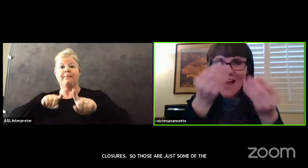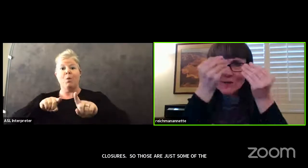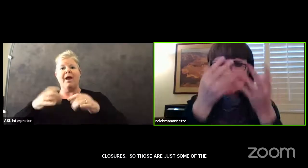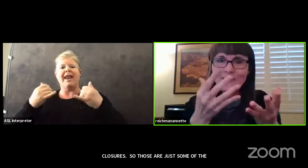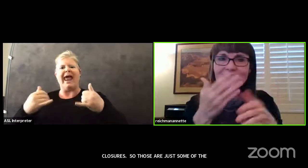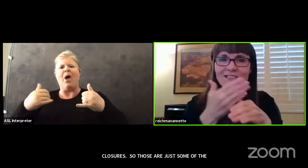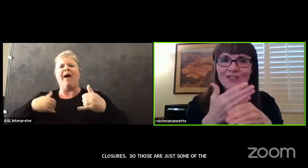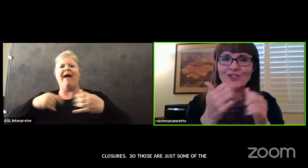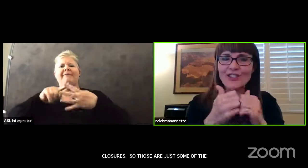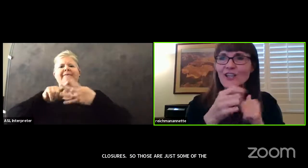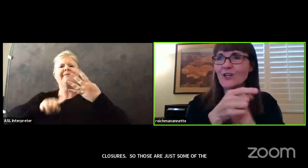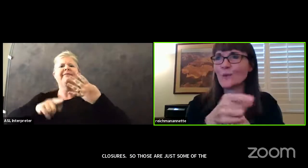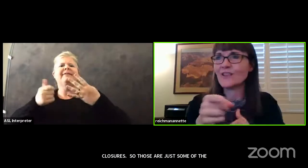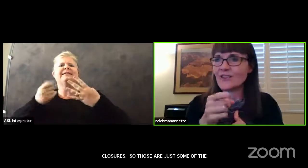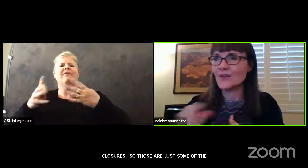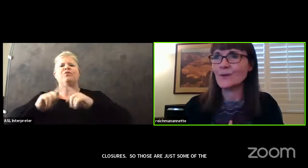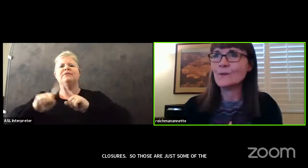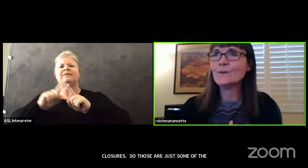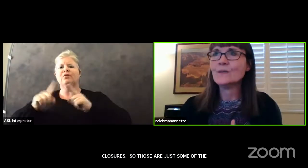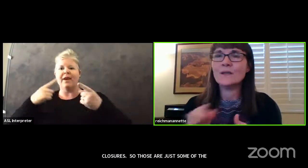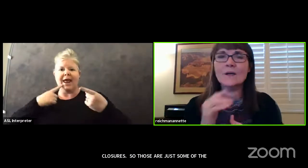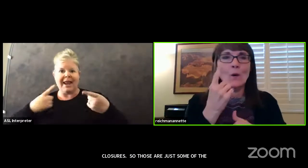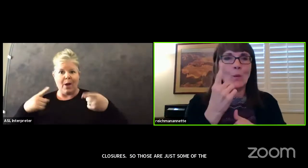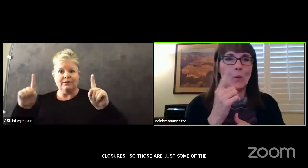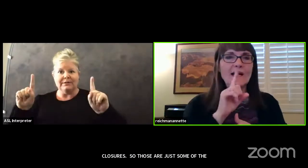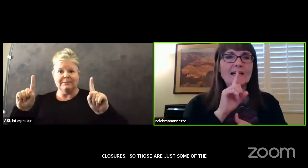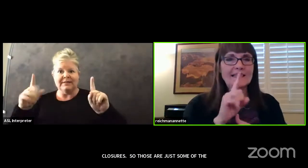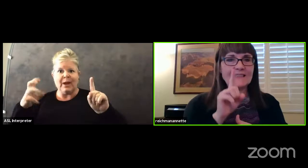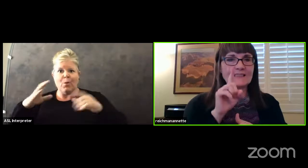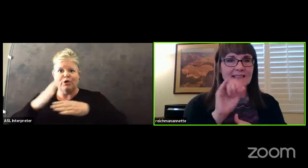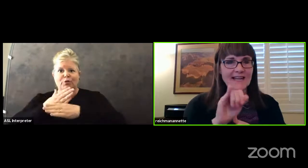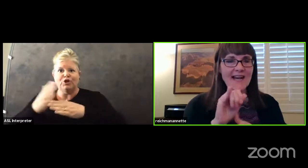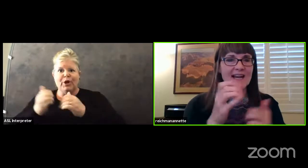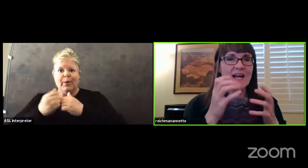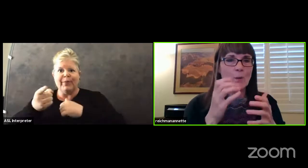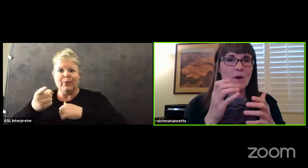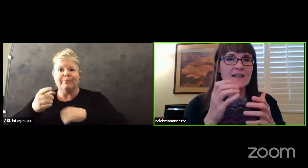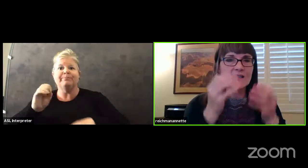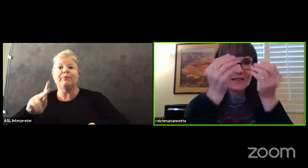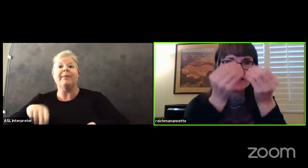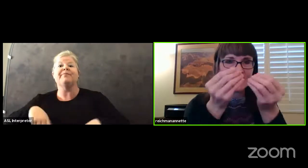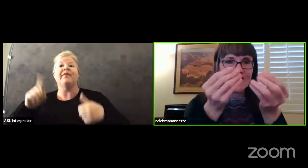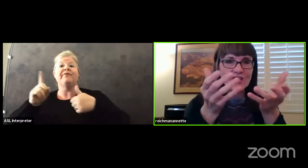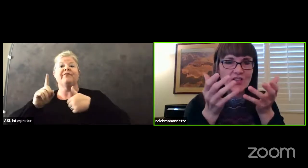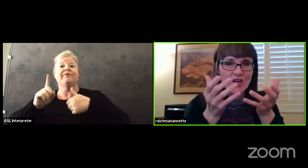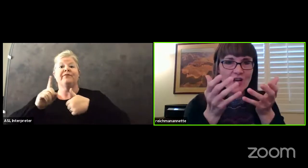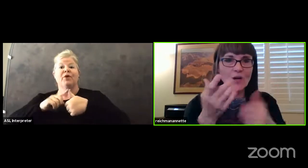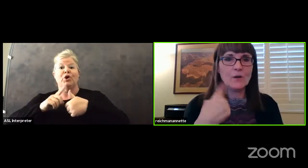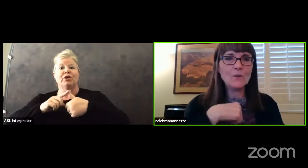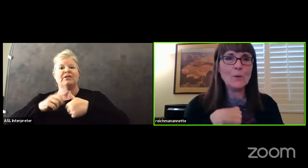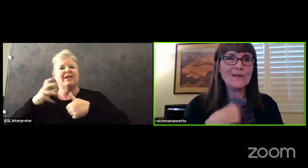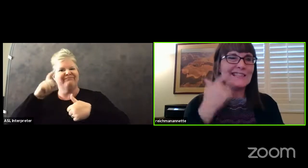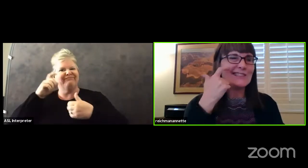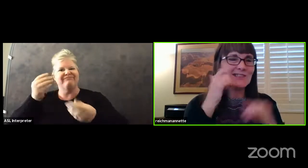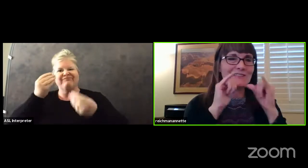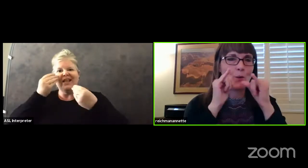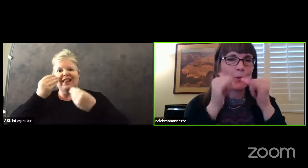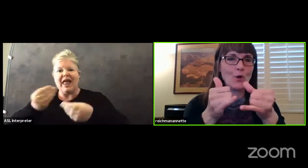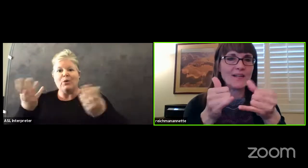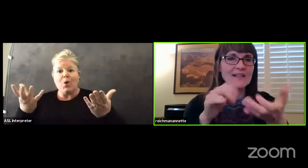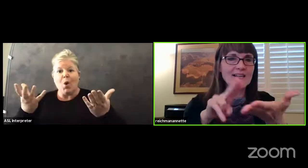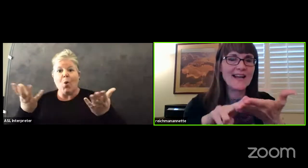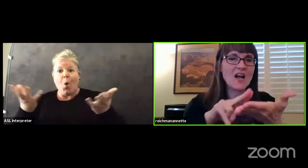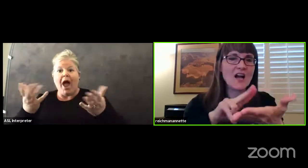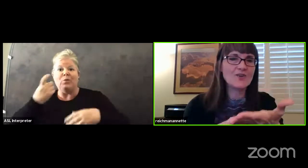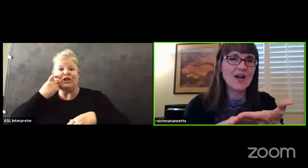announcements to share with you. One is that I wanted to let you know we just